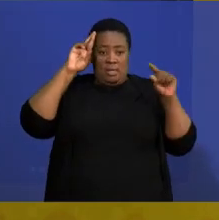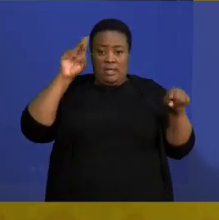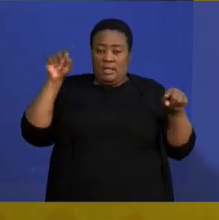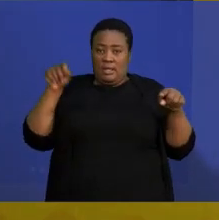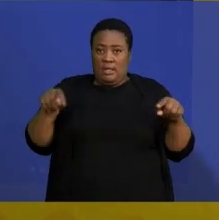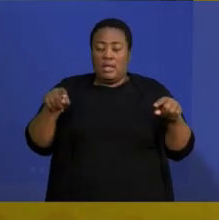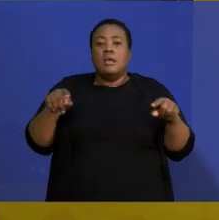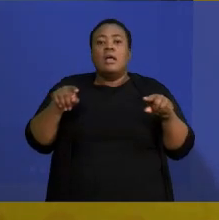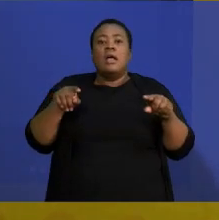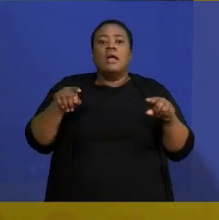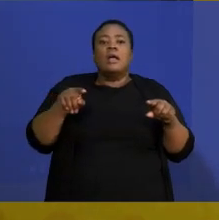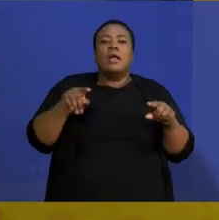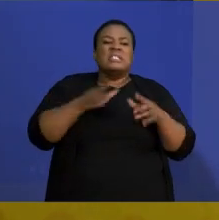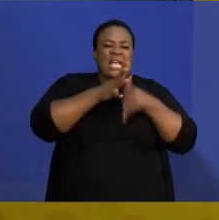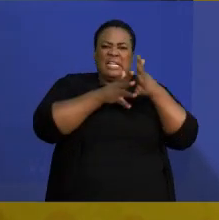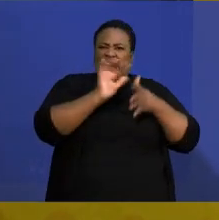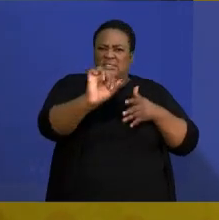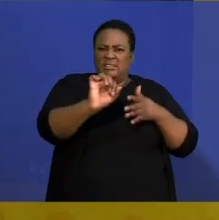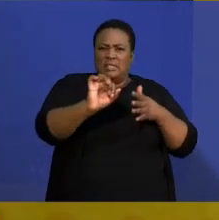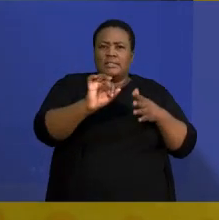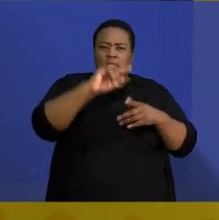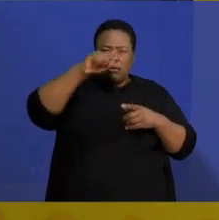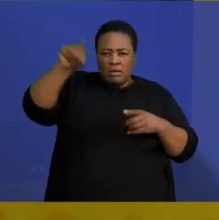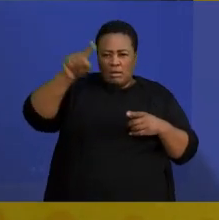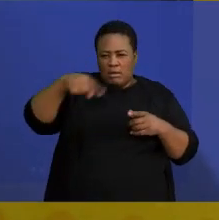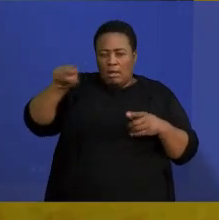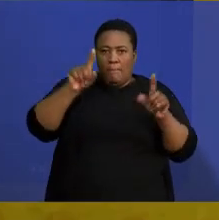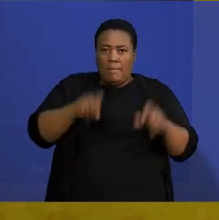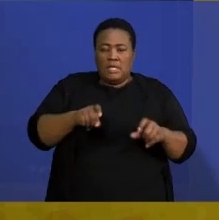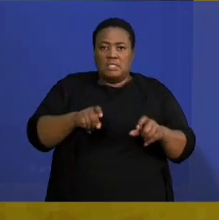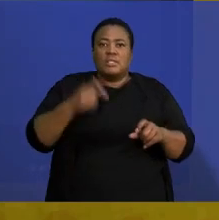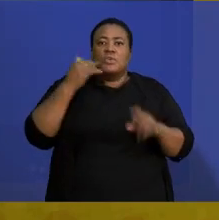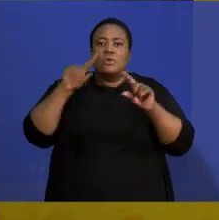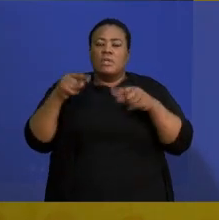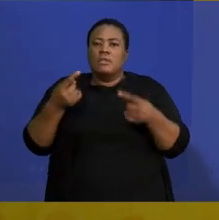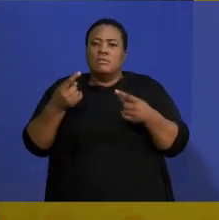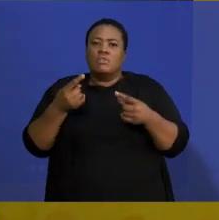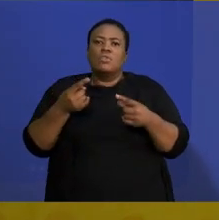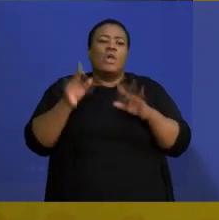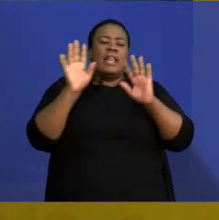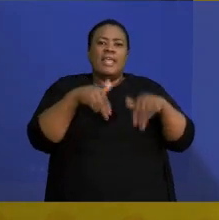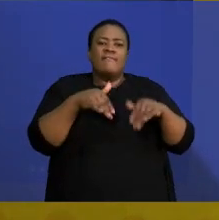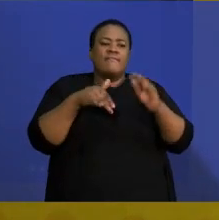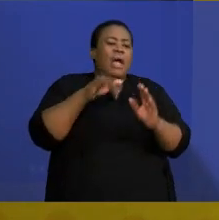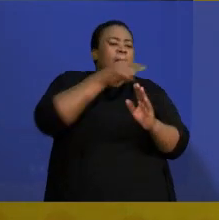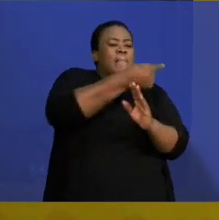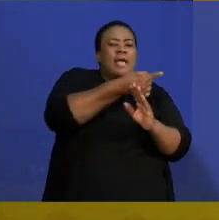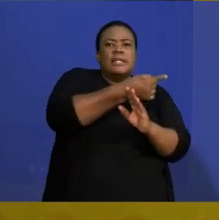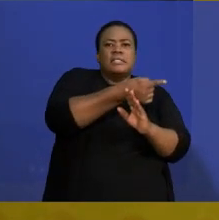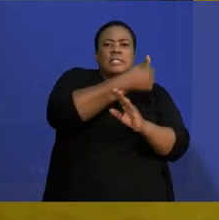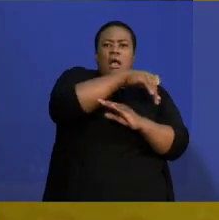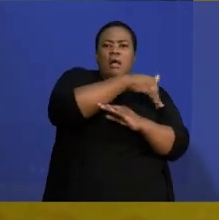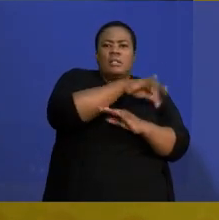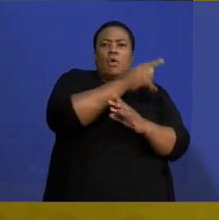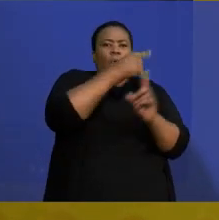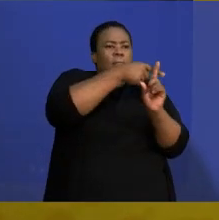correct. So you don't take something and leave a minus outside or leave a plus outside. And then the last one, taking